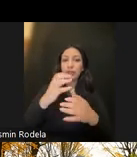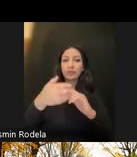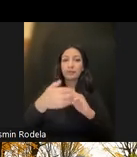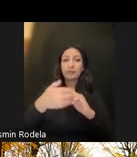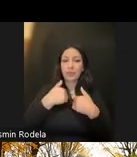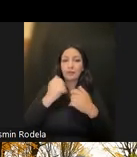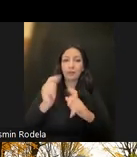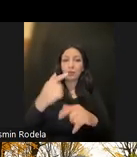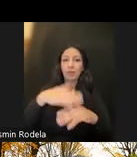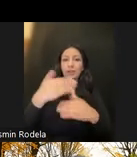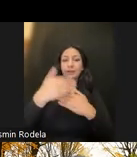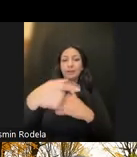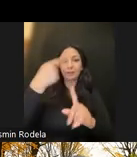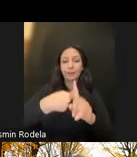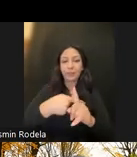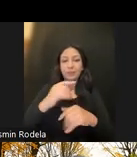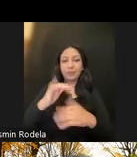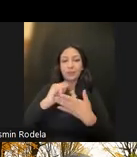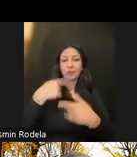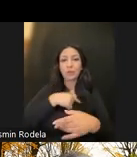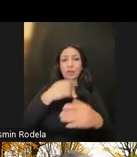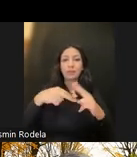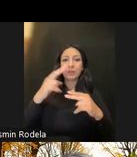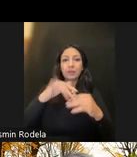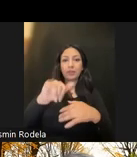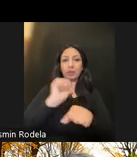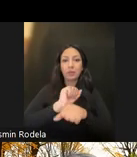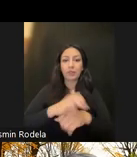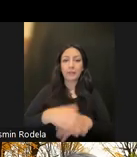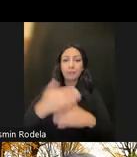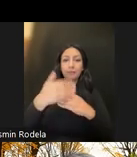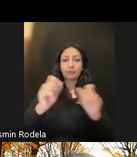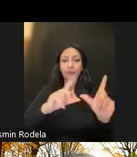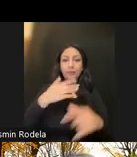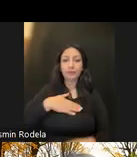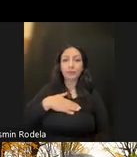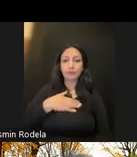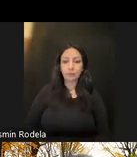in the months ahead as we build out this work. Next slide, please.